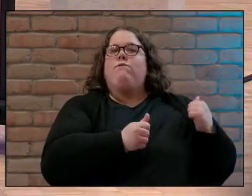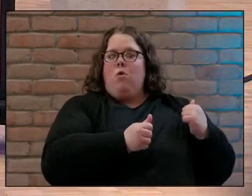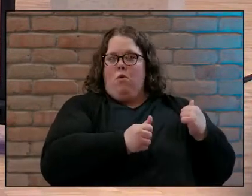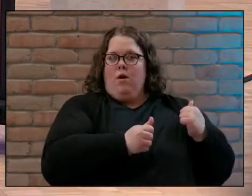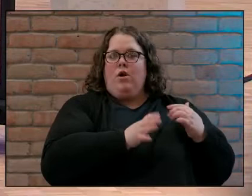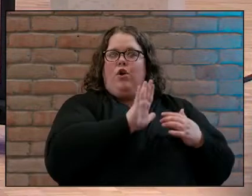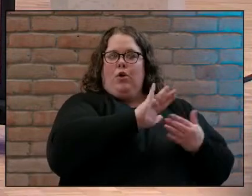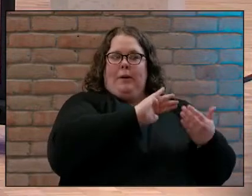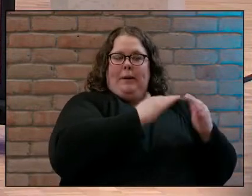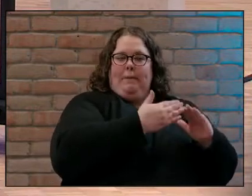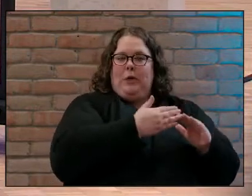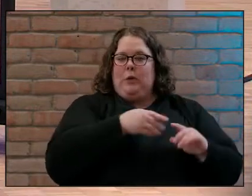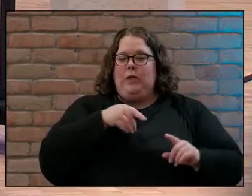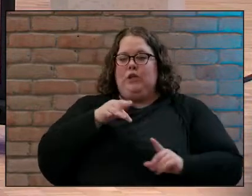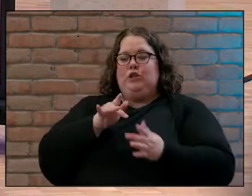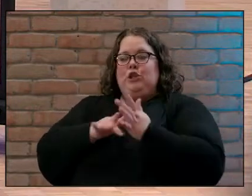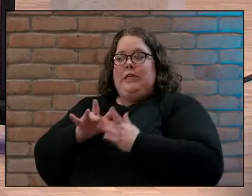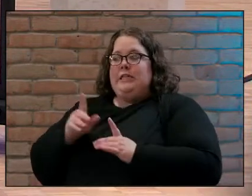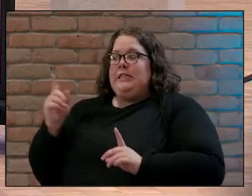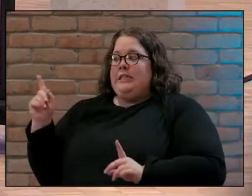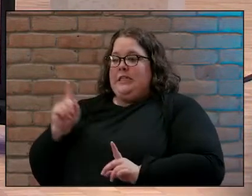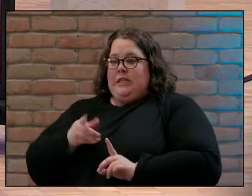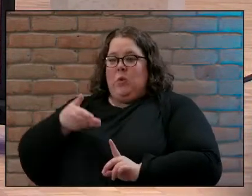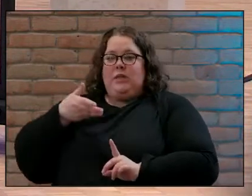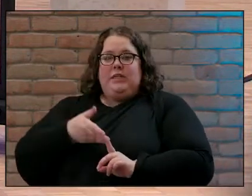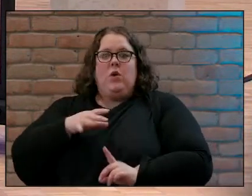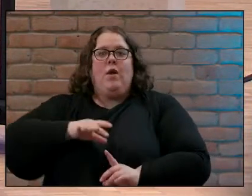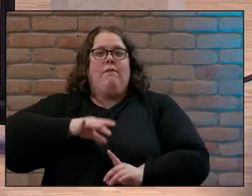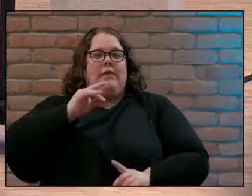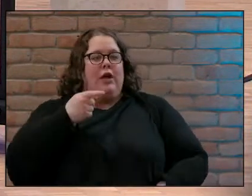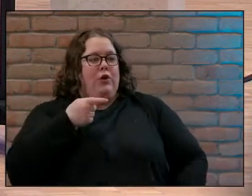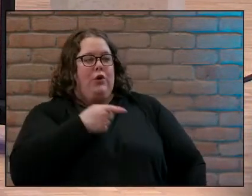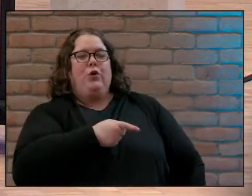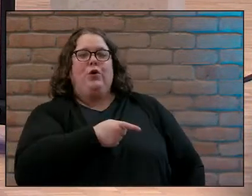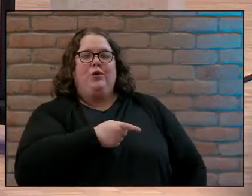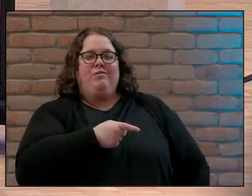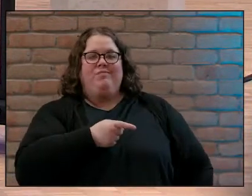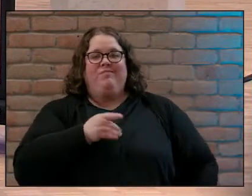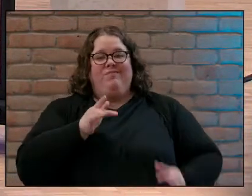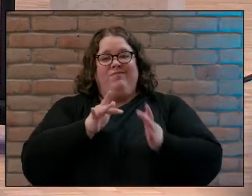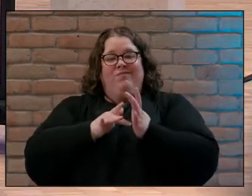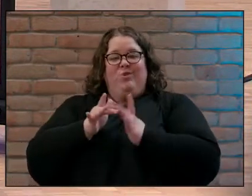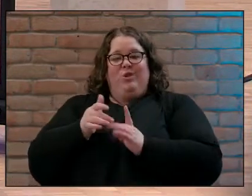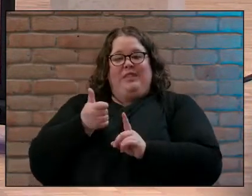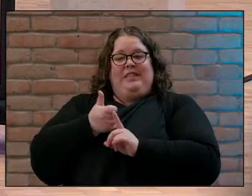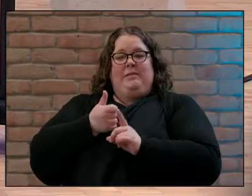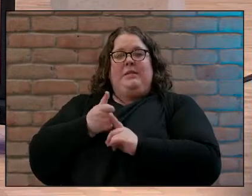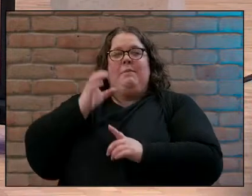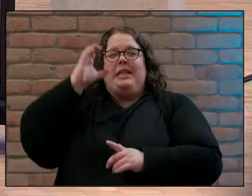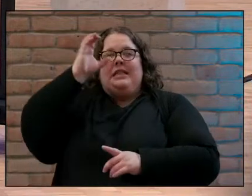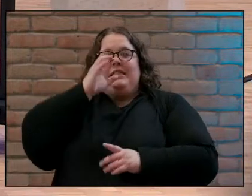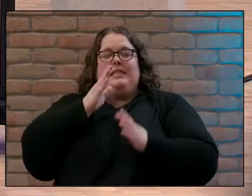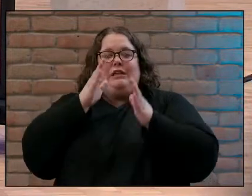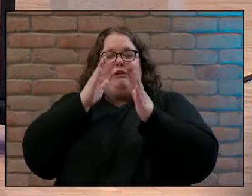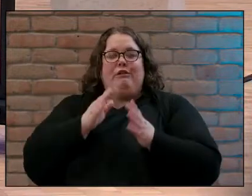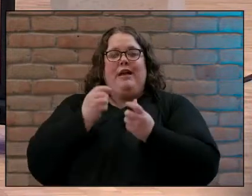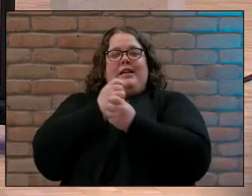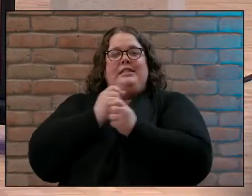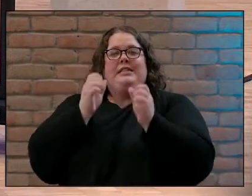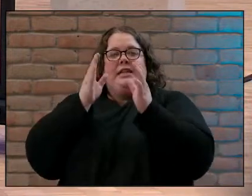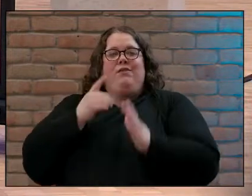Jesus was there to find her Jesus the seeker and the savior of the lost